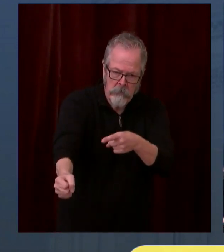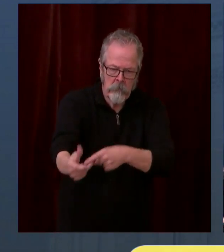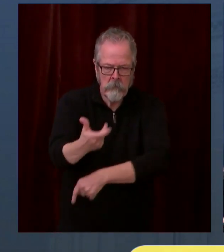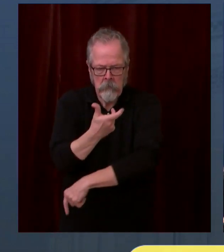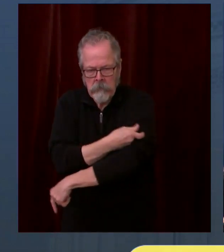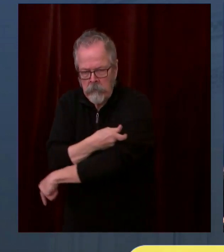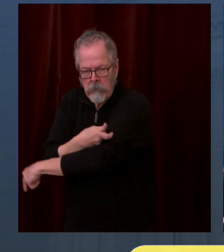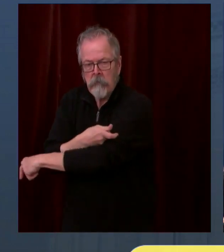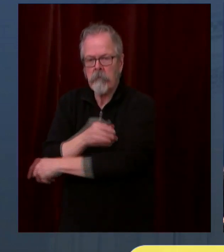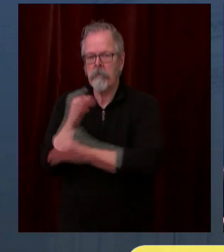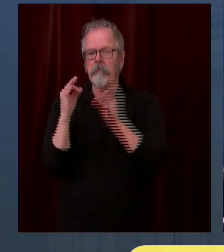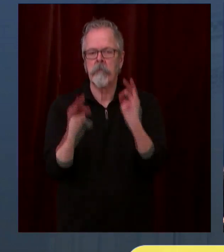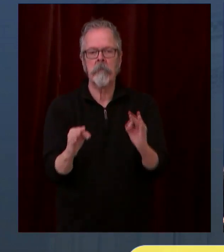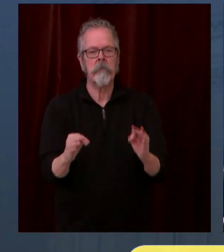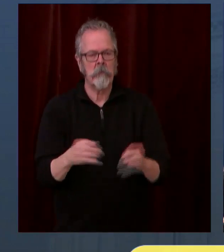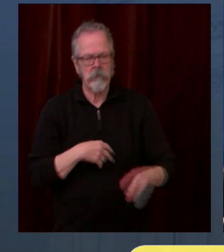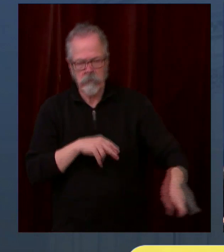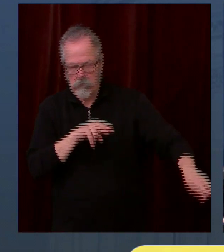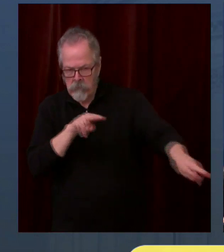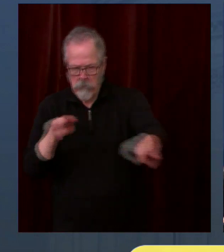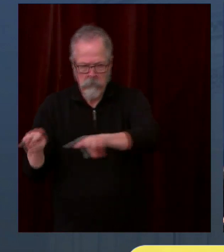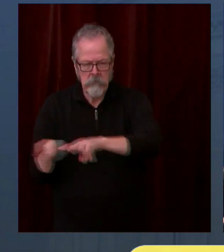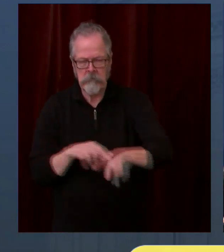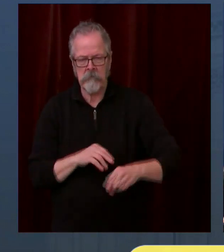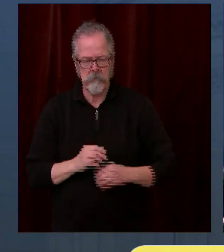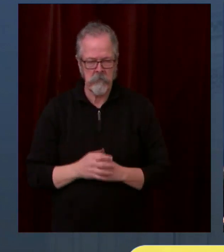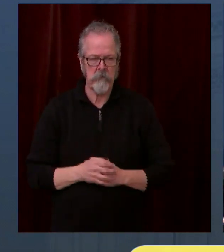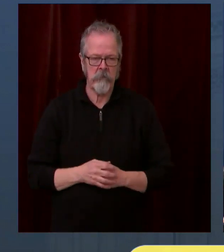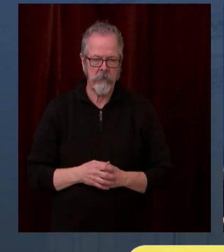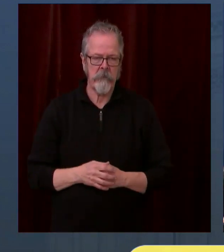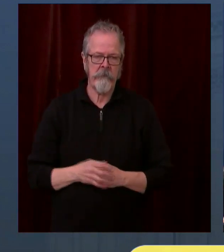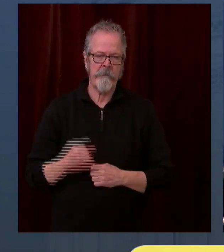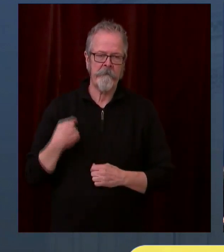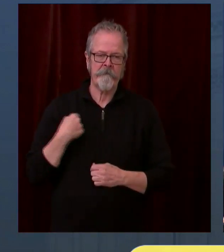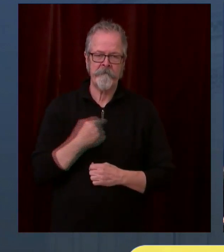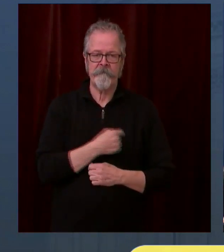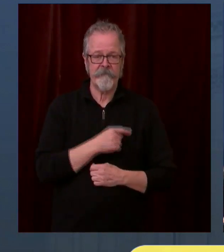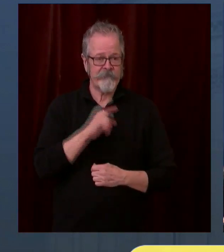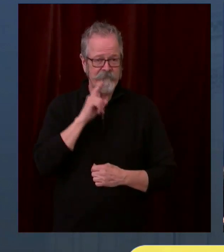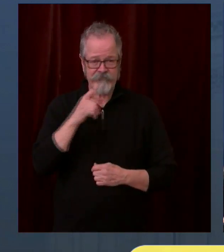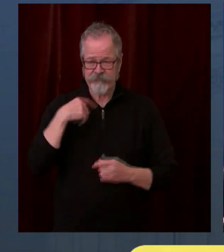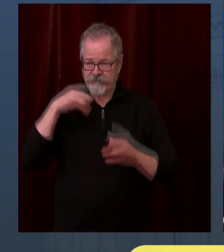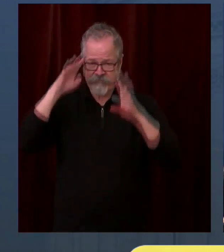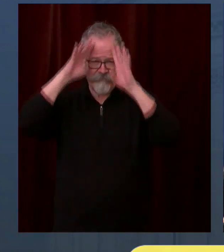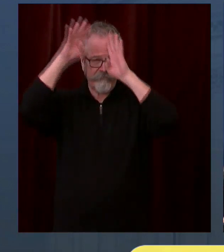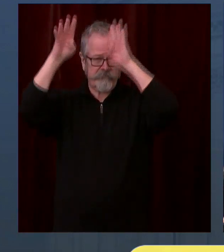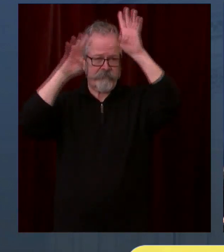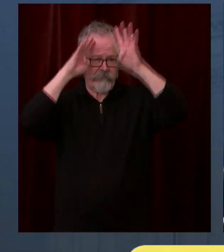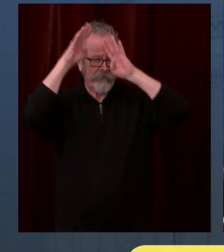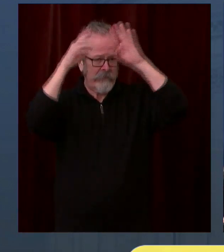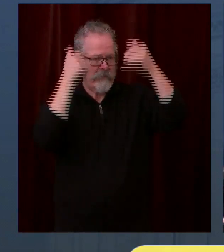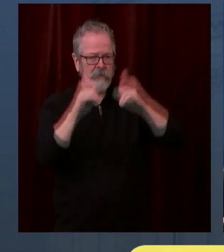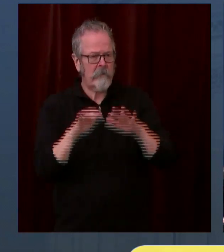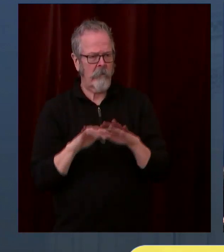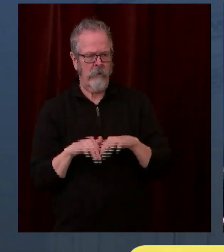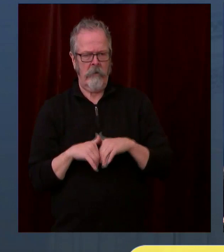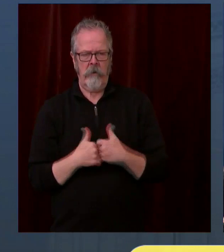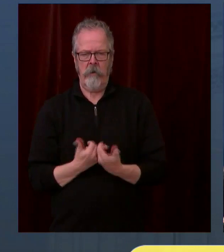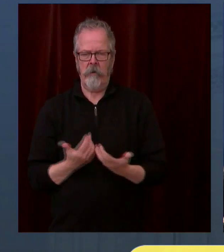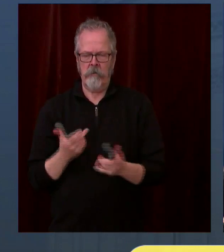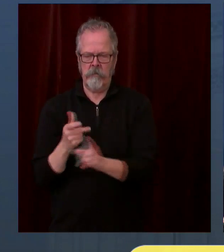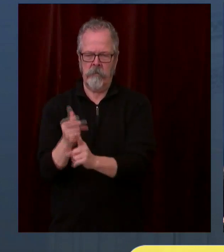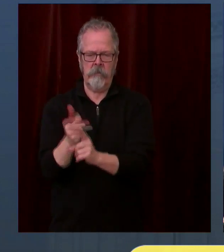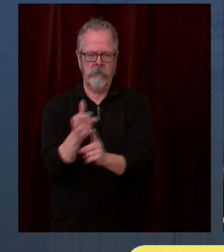methods of of actually delivering this product through mass vaccination sites and pharmacies. So